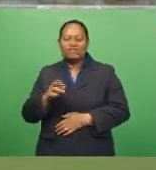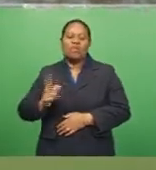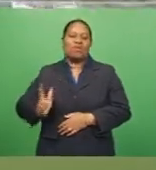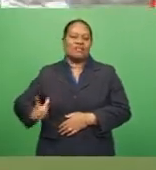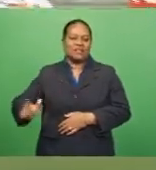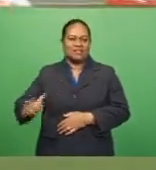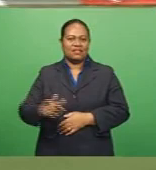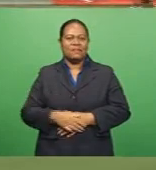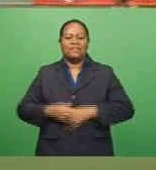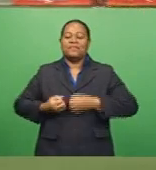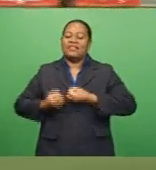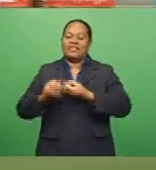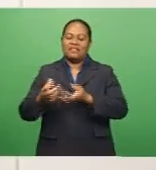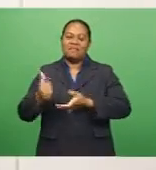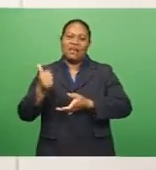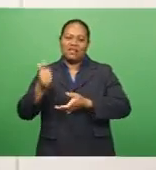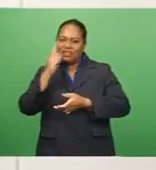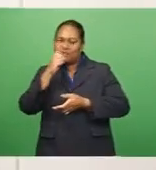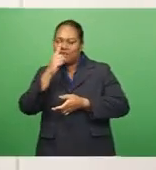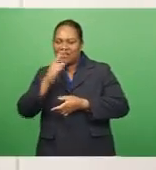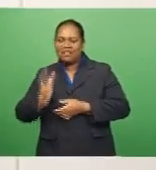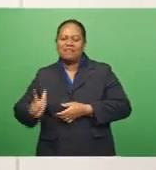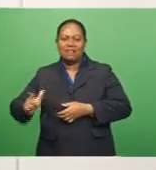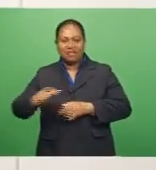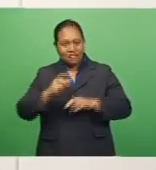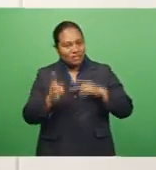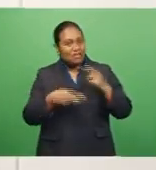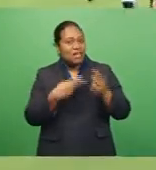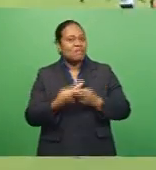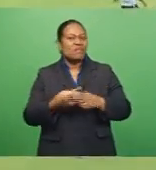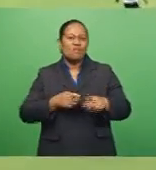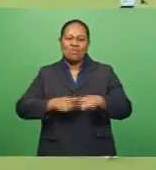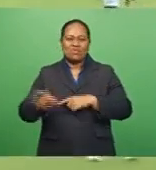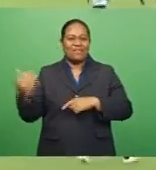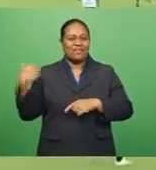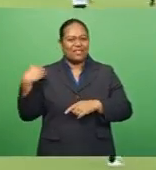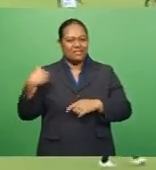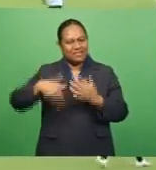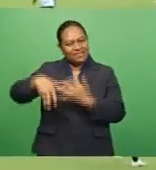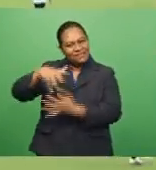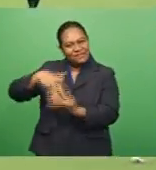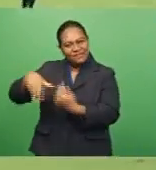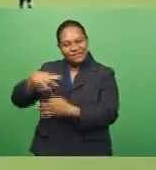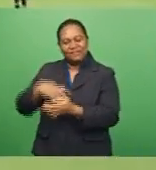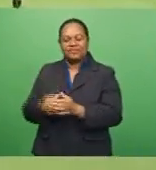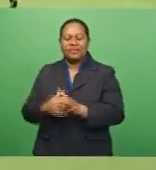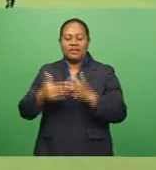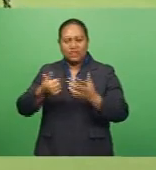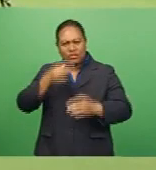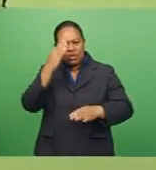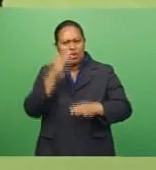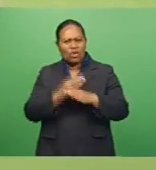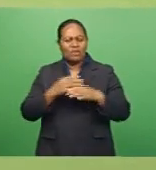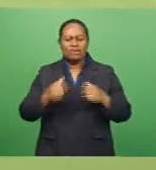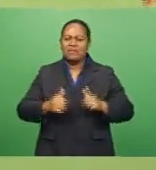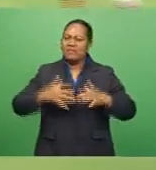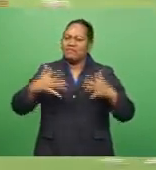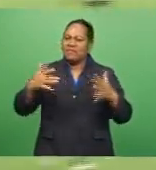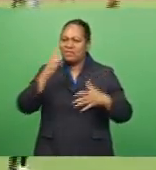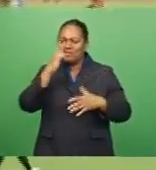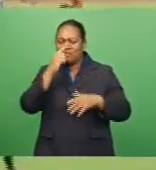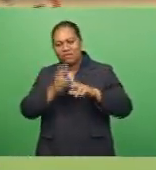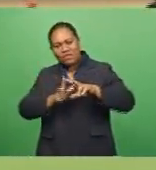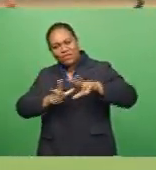give back to them, back to our families, being affected back at home. The team hopes the win can be a beacon of hope for the people of